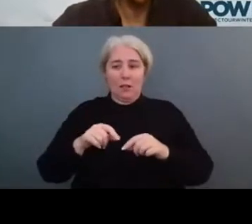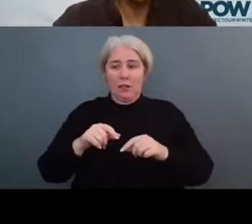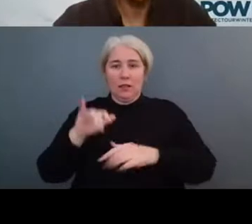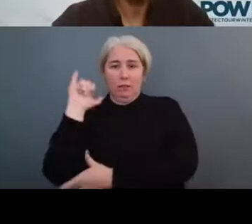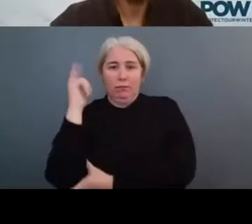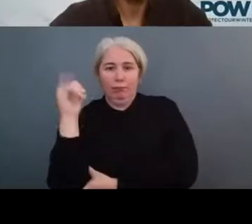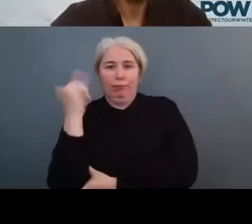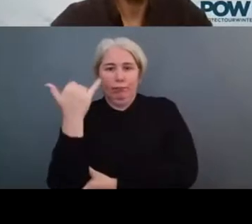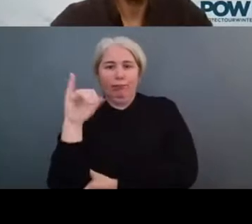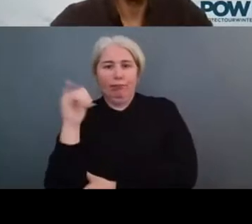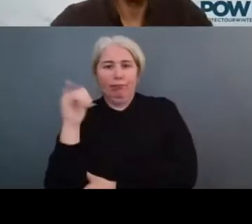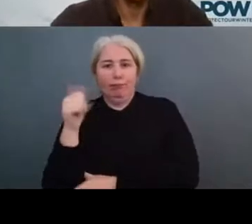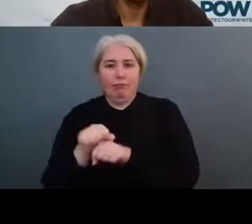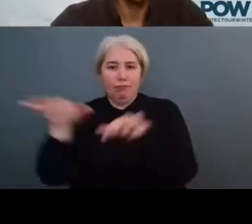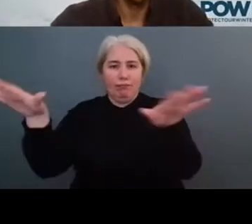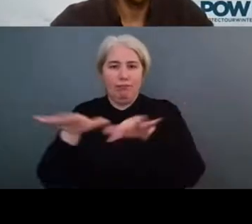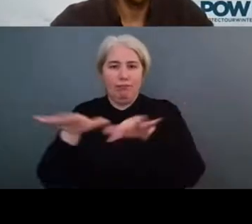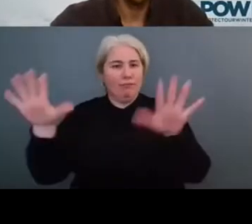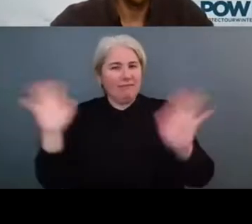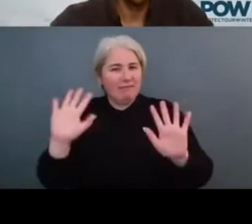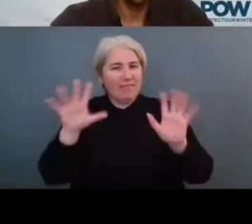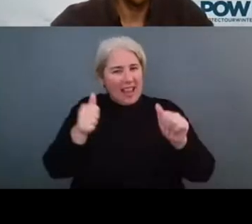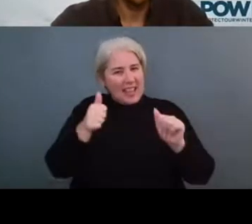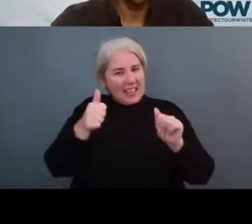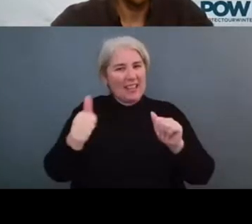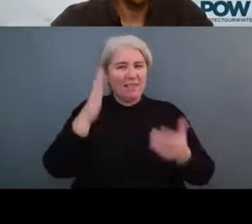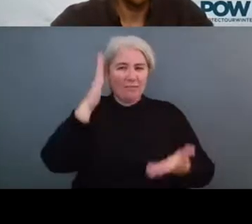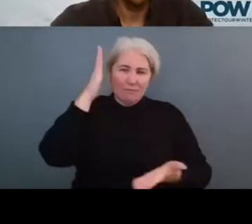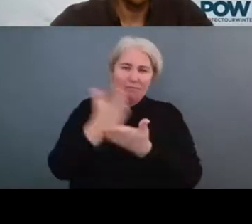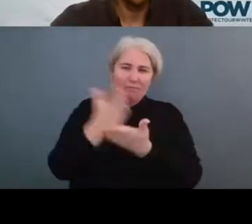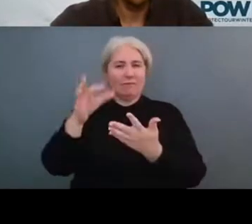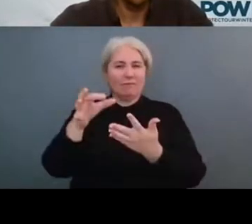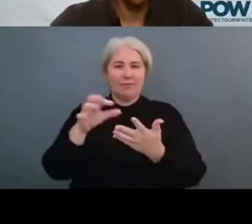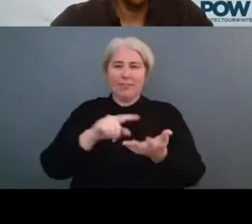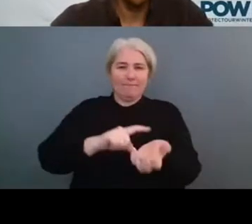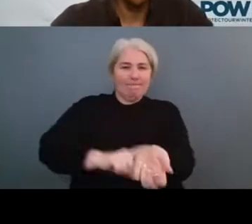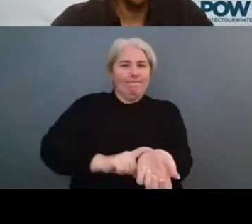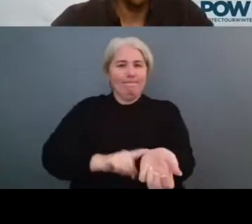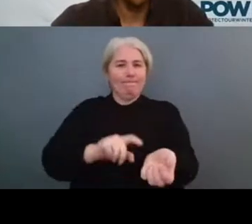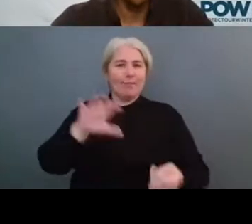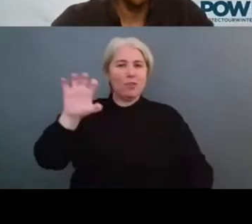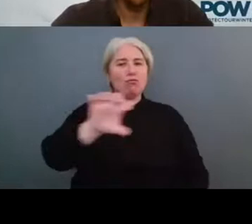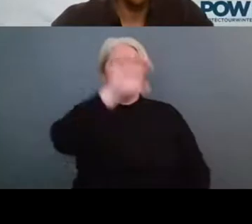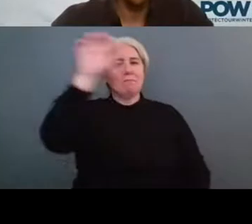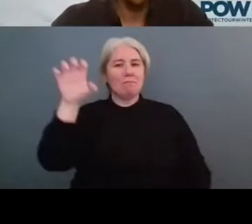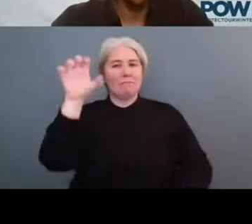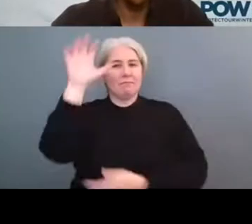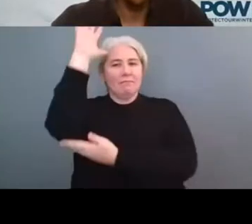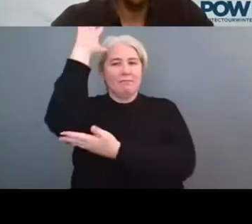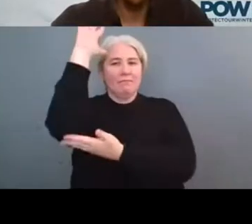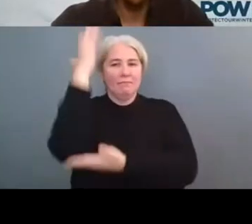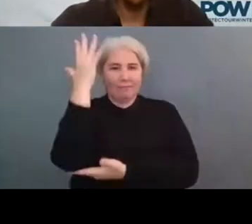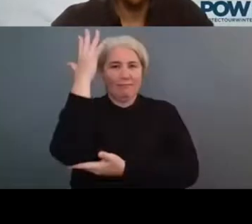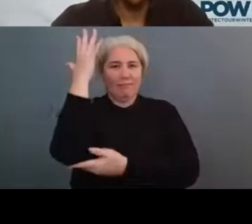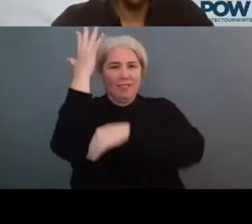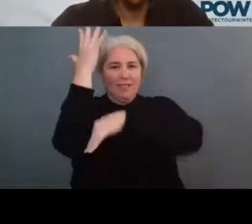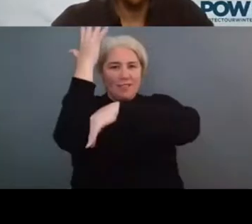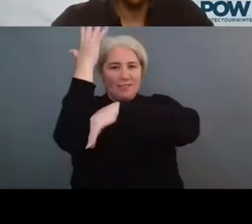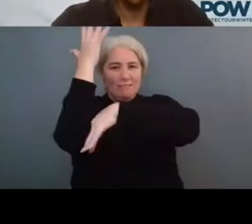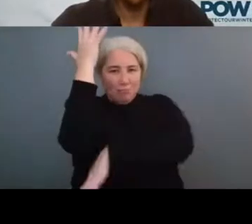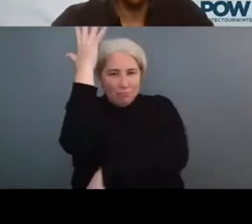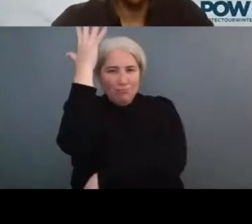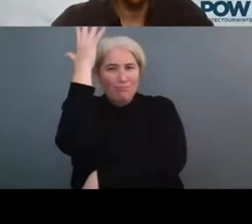interesting environments for canoeing and kayaking or fishing. So it can offer enormous benefits downstream